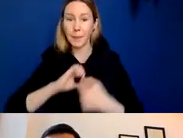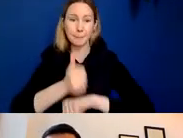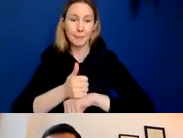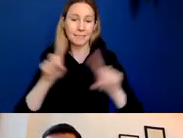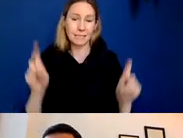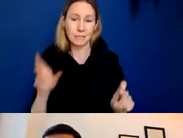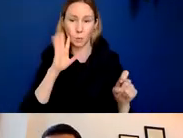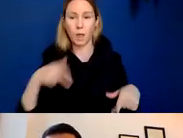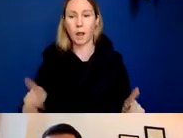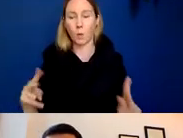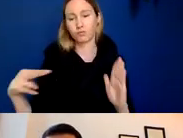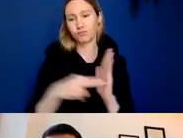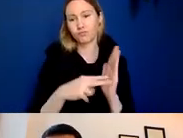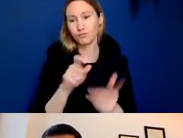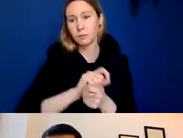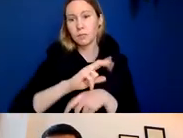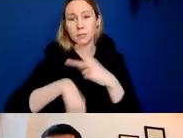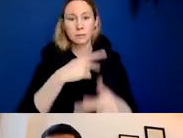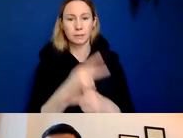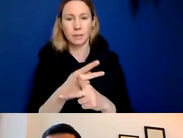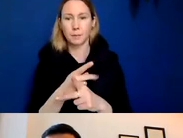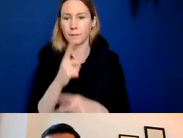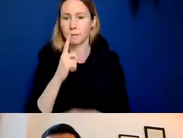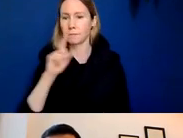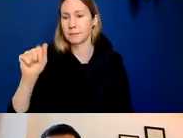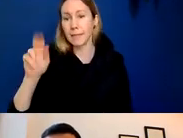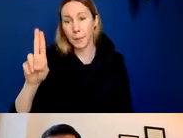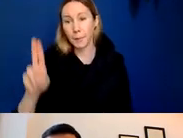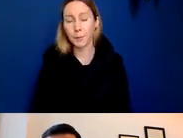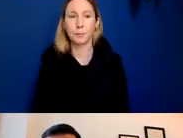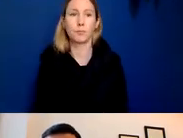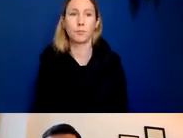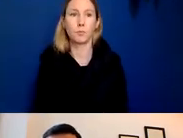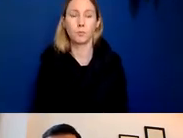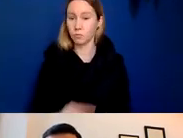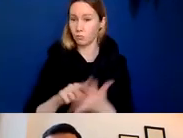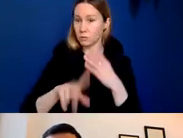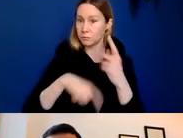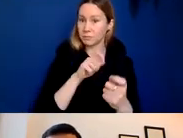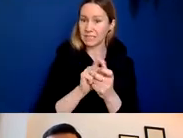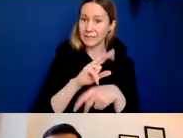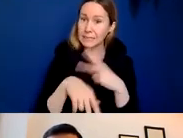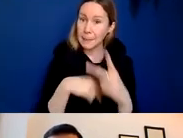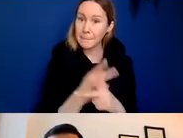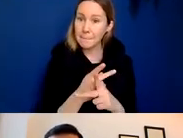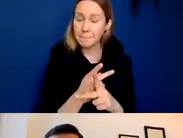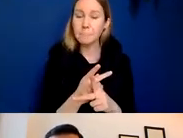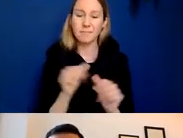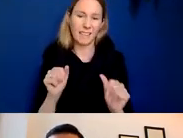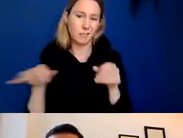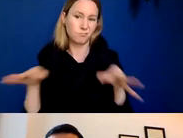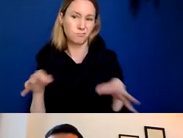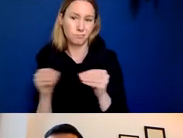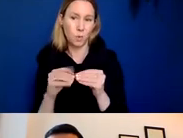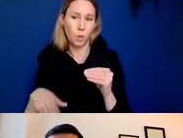that allow you to look at specific kinds of phosphorylated tau. And those specific types of phosphorylated tau probably can tell you something